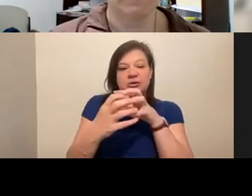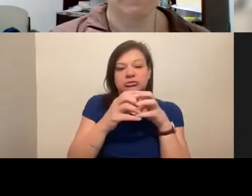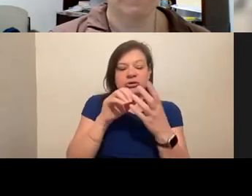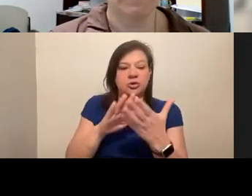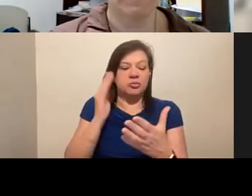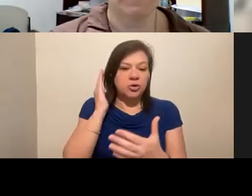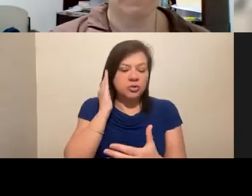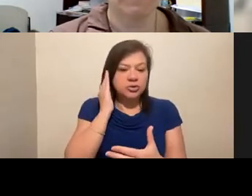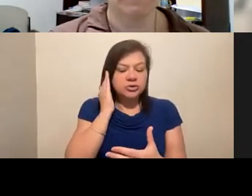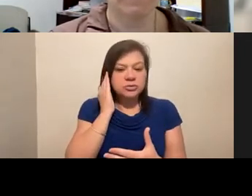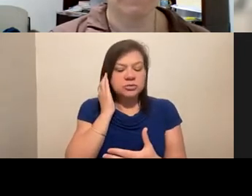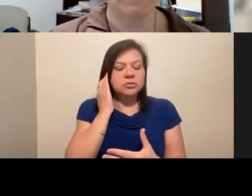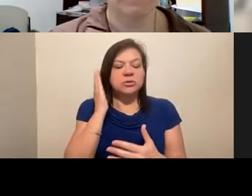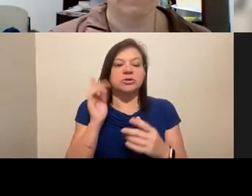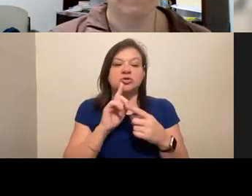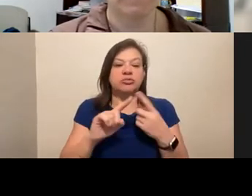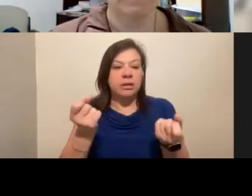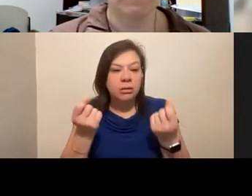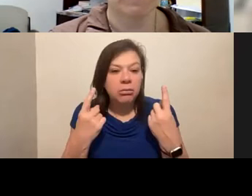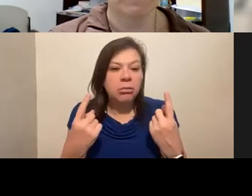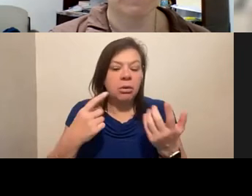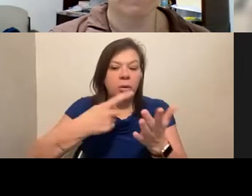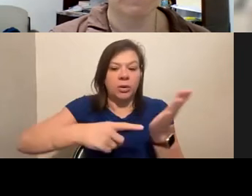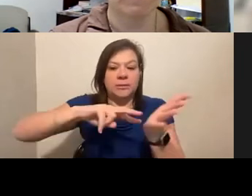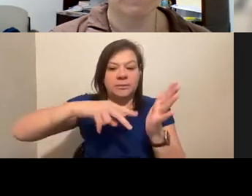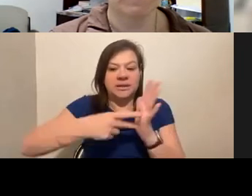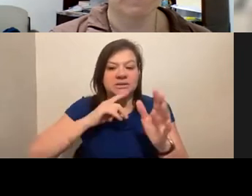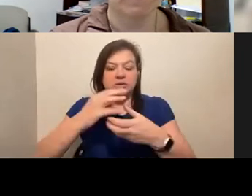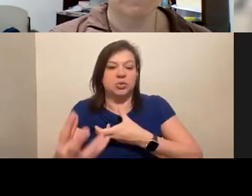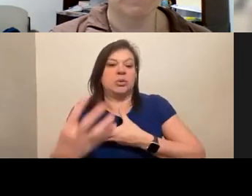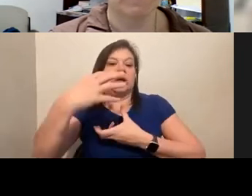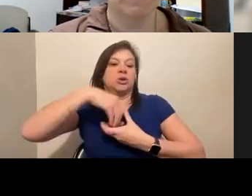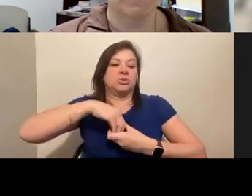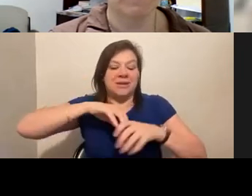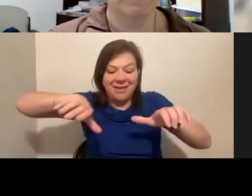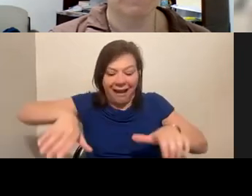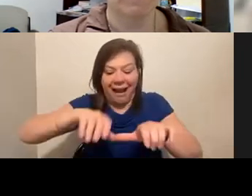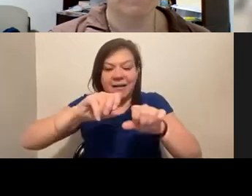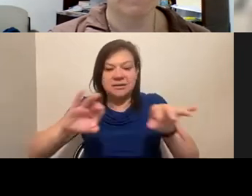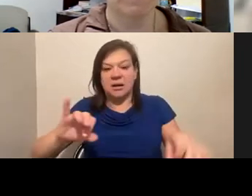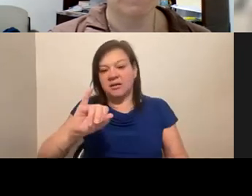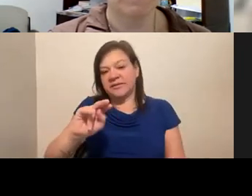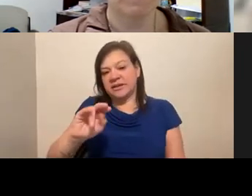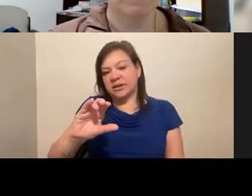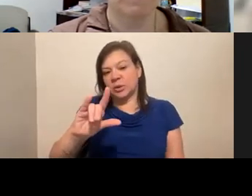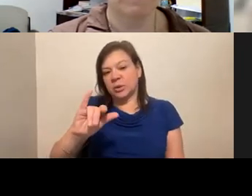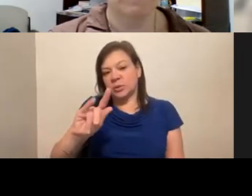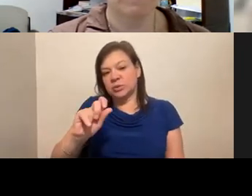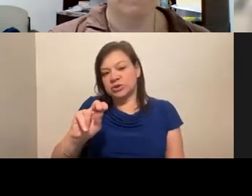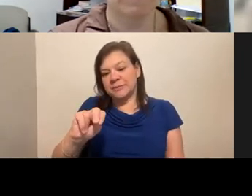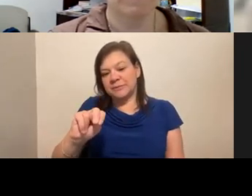to really understanding what it means to be inclusive, the act of inclusion. But